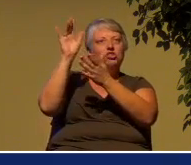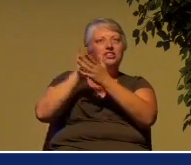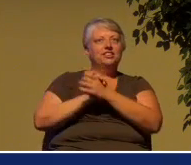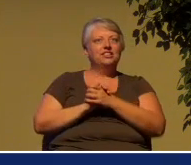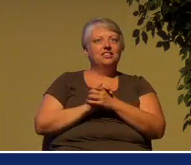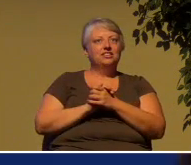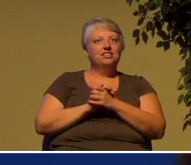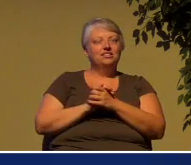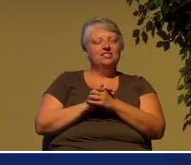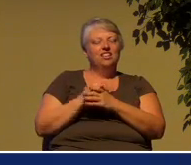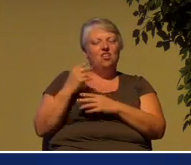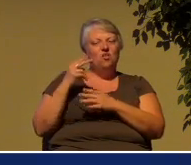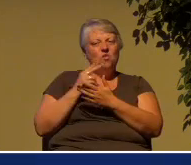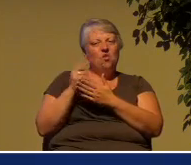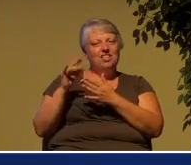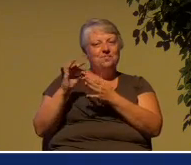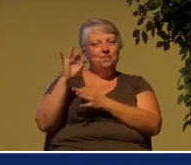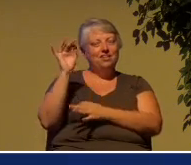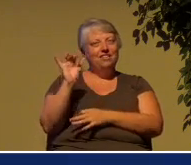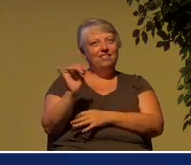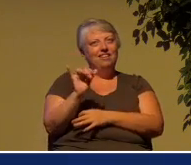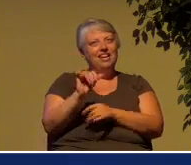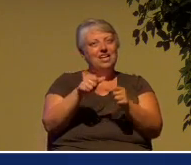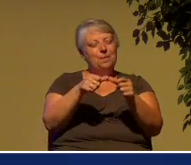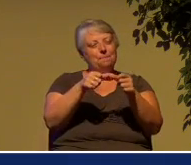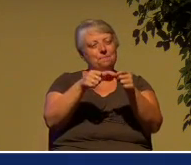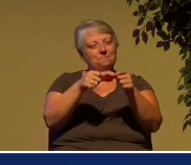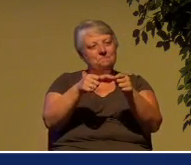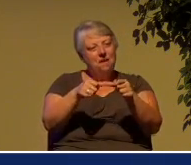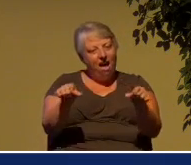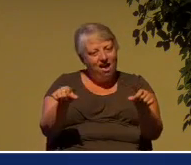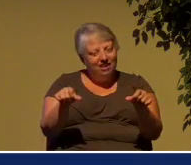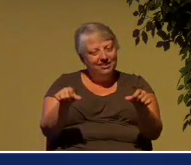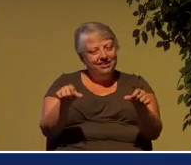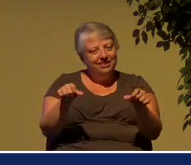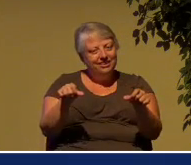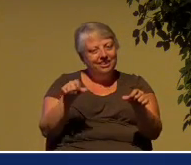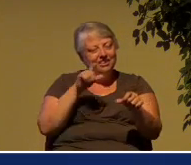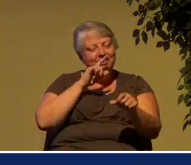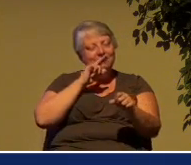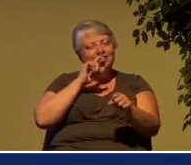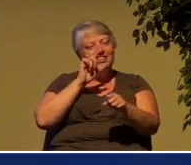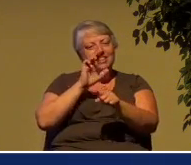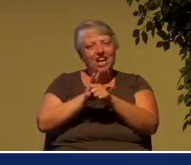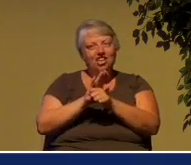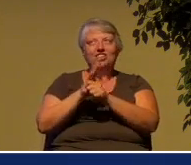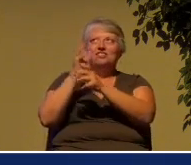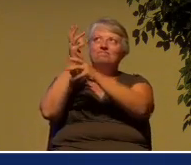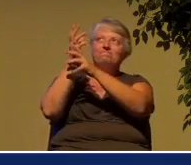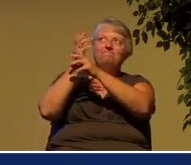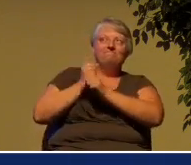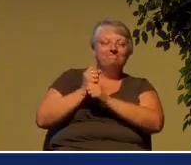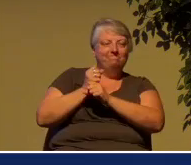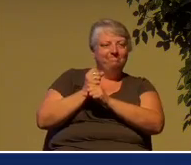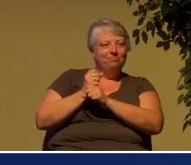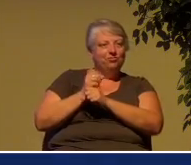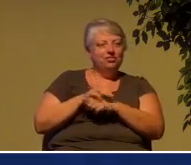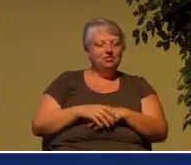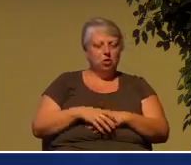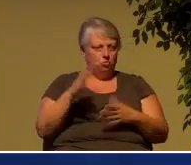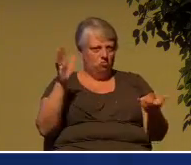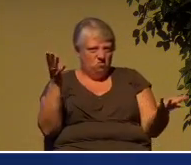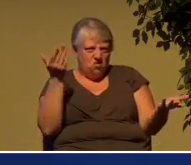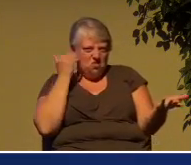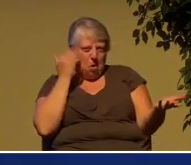guaranteeing our inheritance. Now, we all know what a deposit is. You buy something